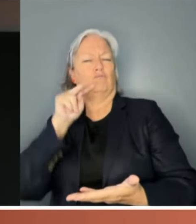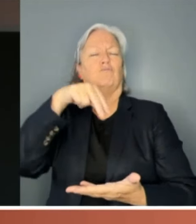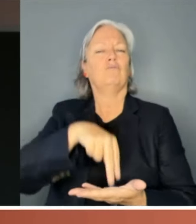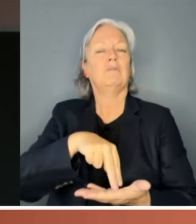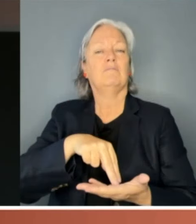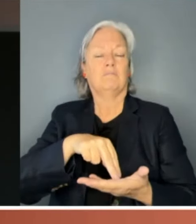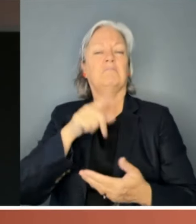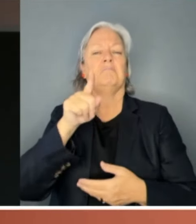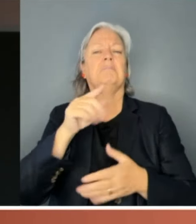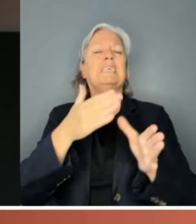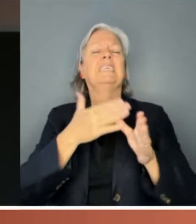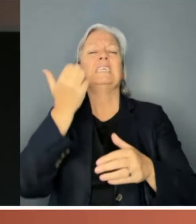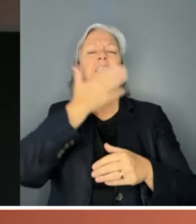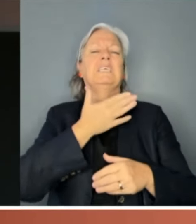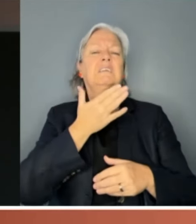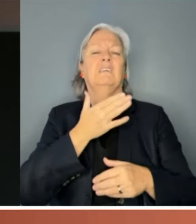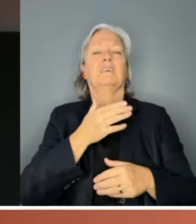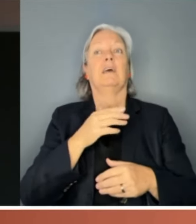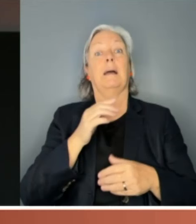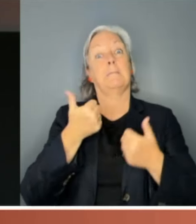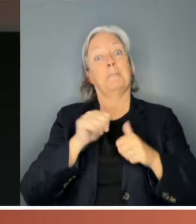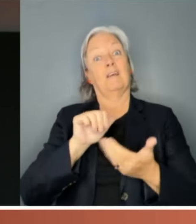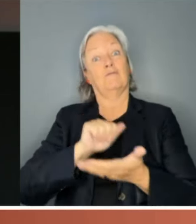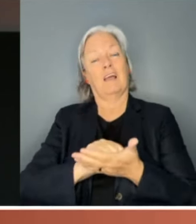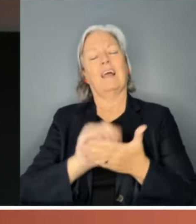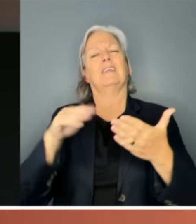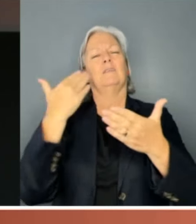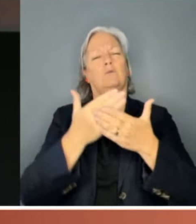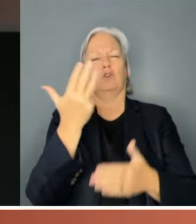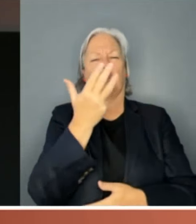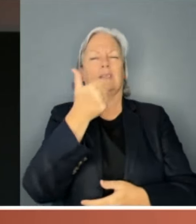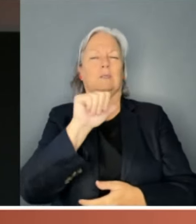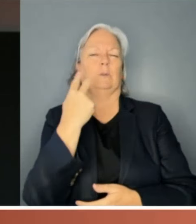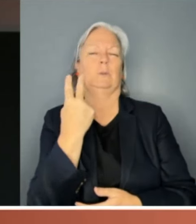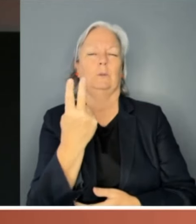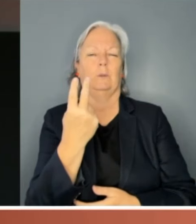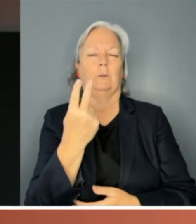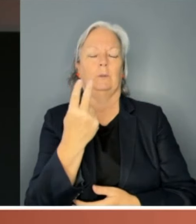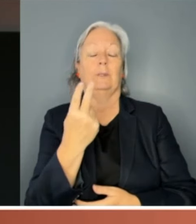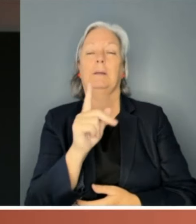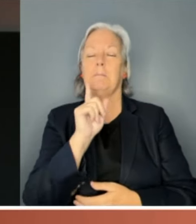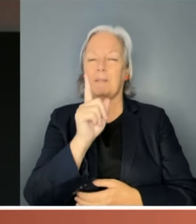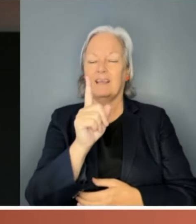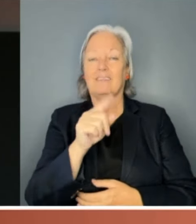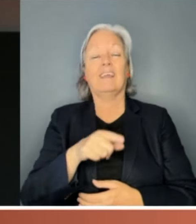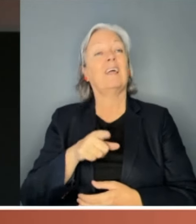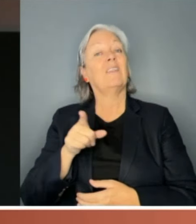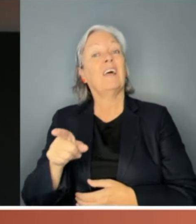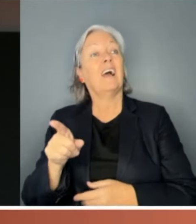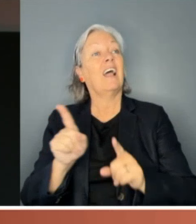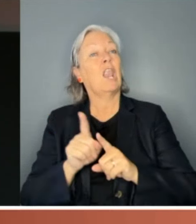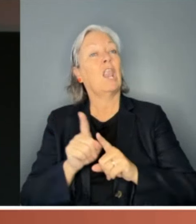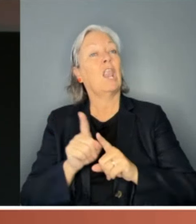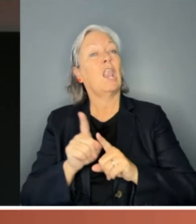win that right until 1962. But it's not as if the floodgates were opened to females. Progress